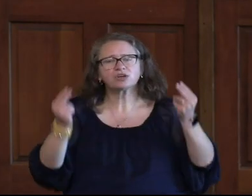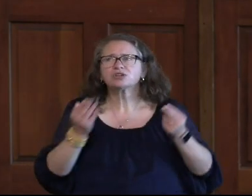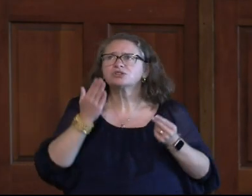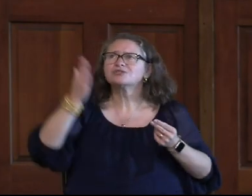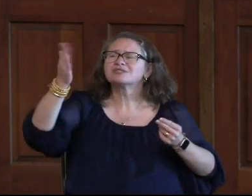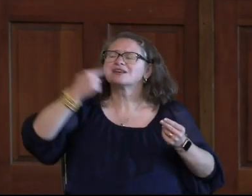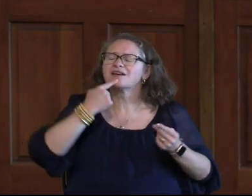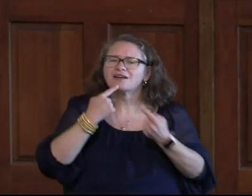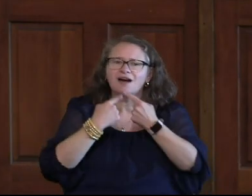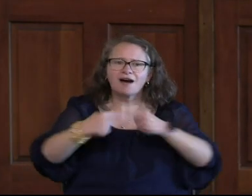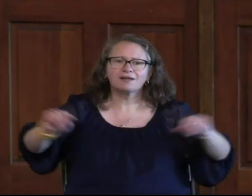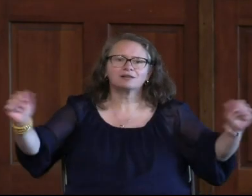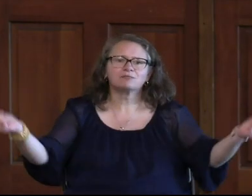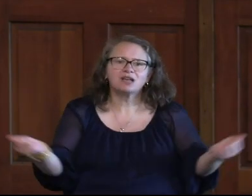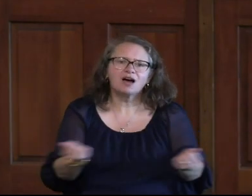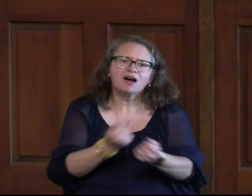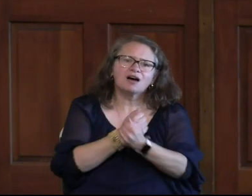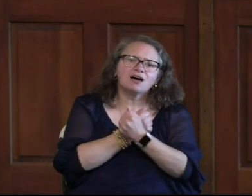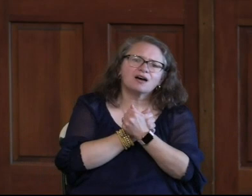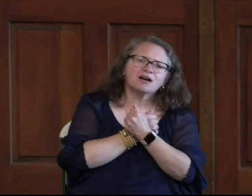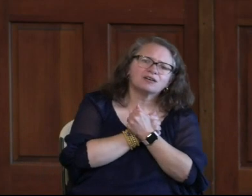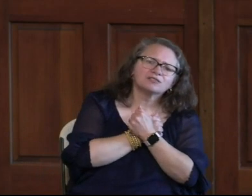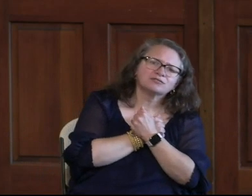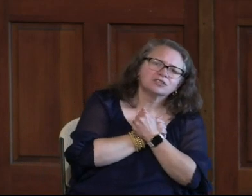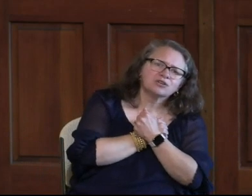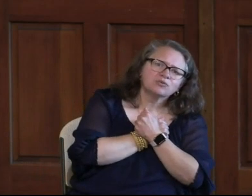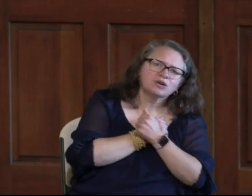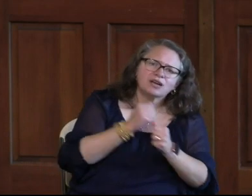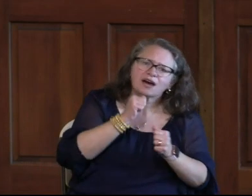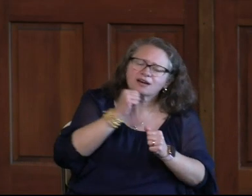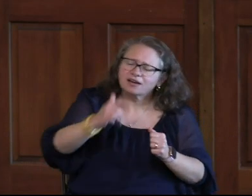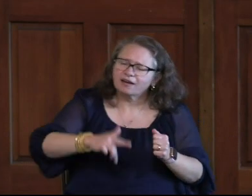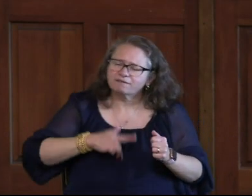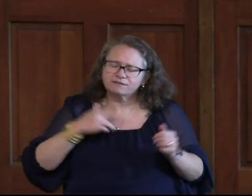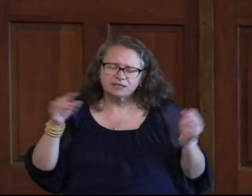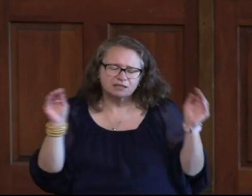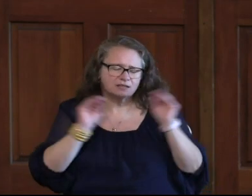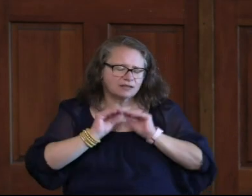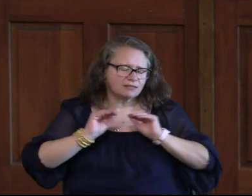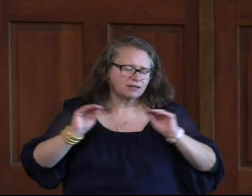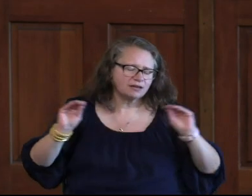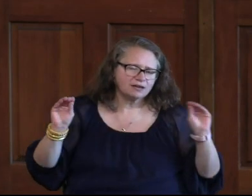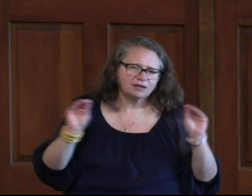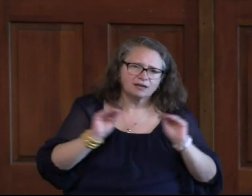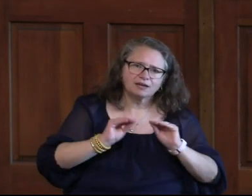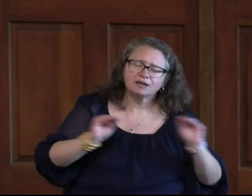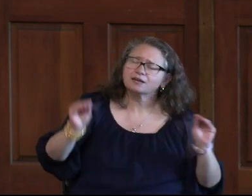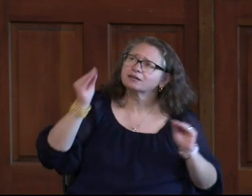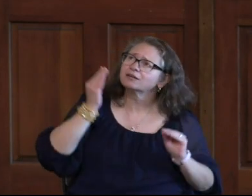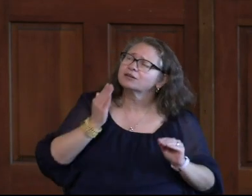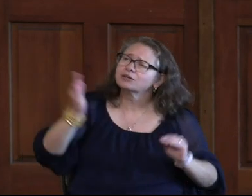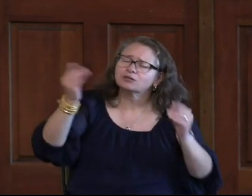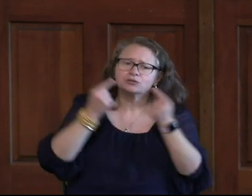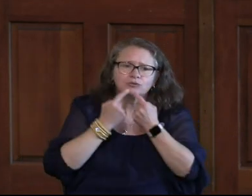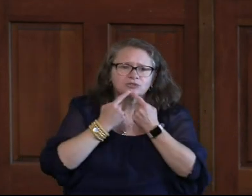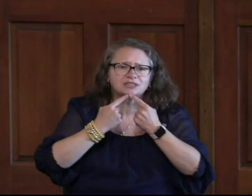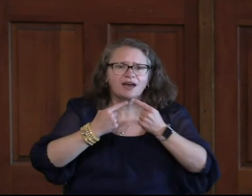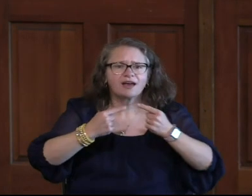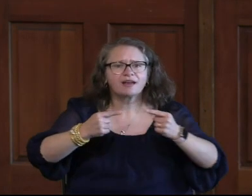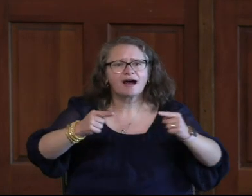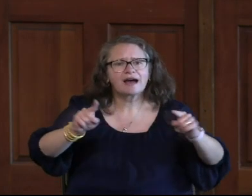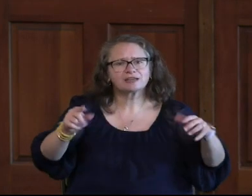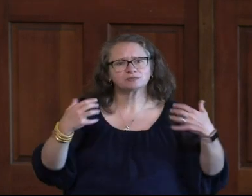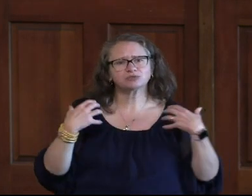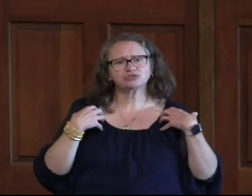You say I am loved when I can't feel a thing You